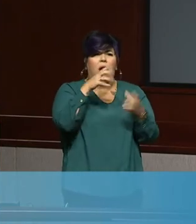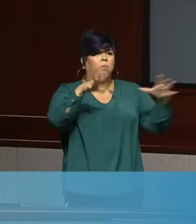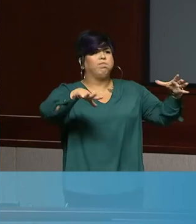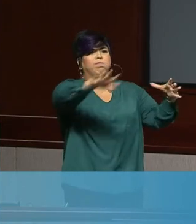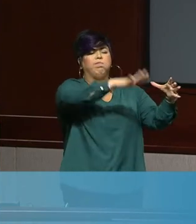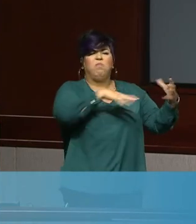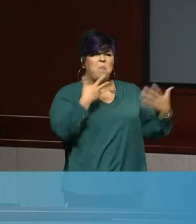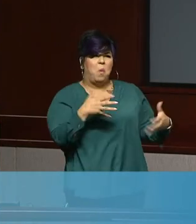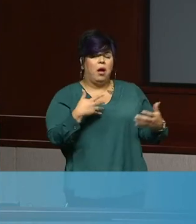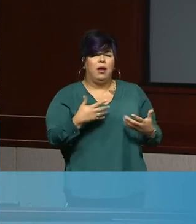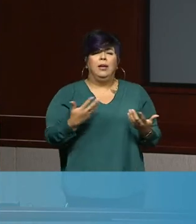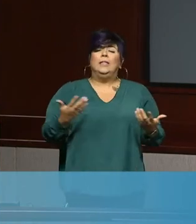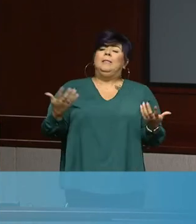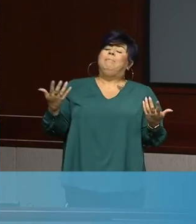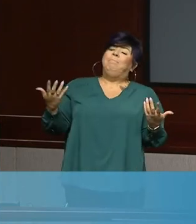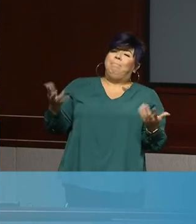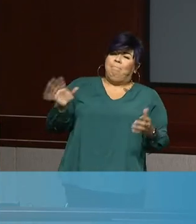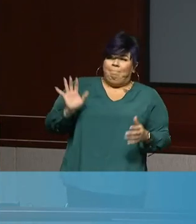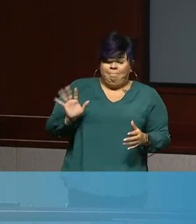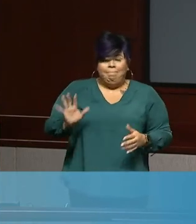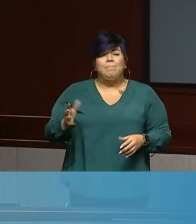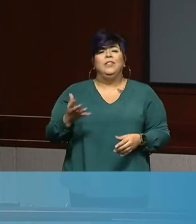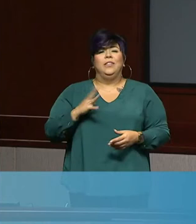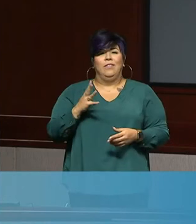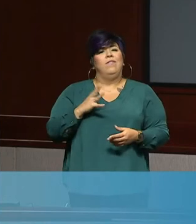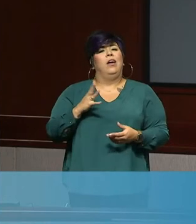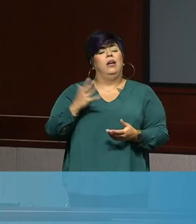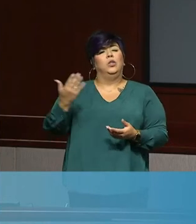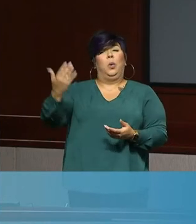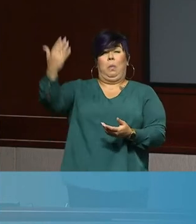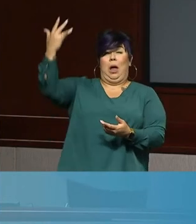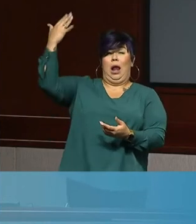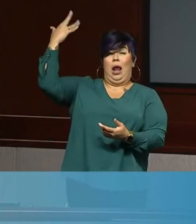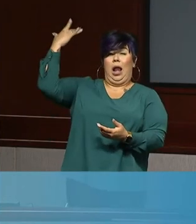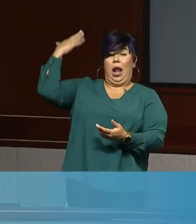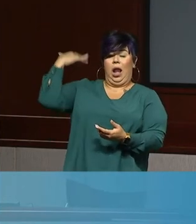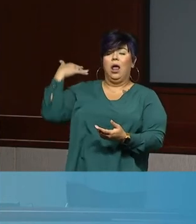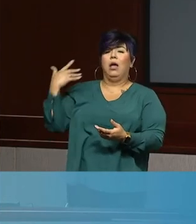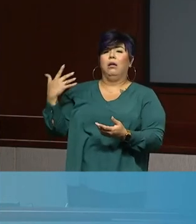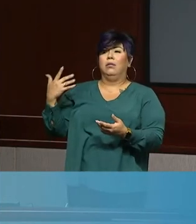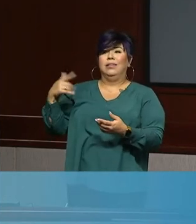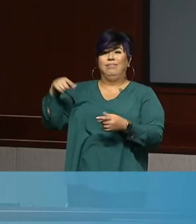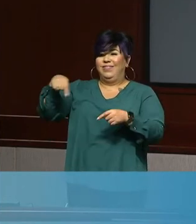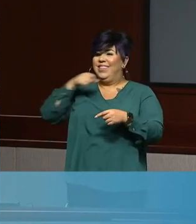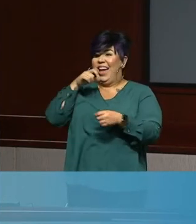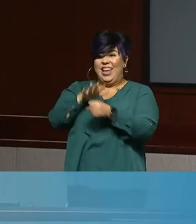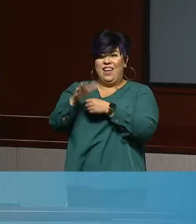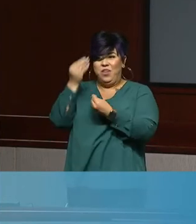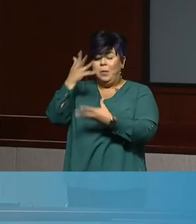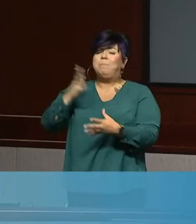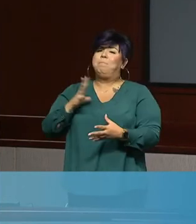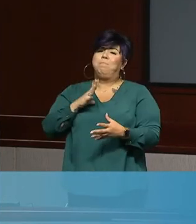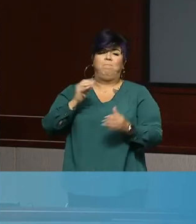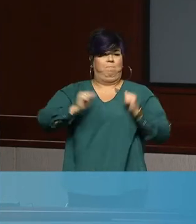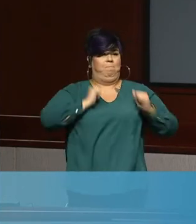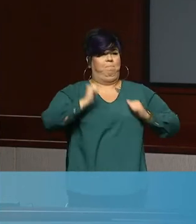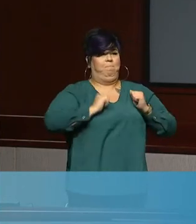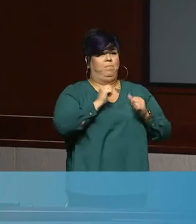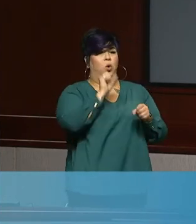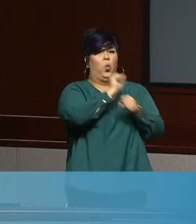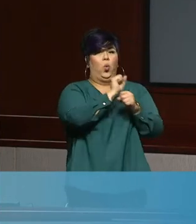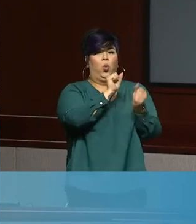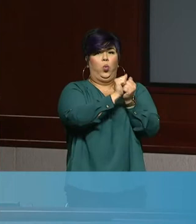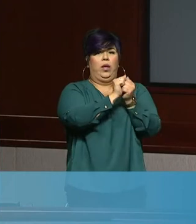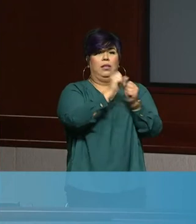in our community. And so that was why way back in the beginning of this, we worked with that statistician so that we were able to originally break it down